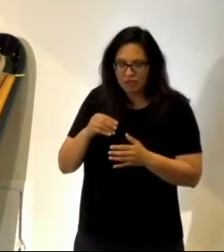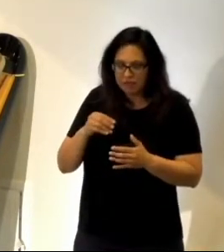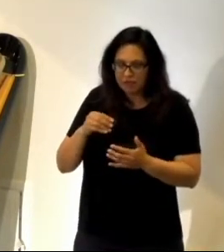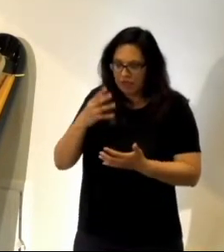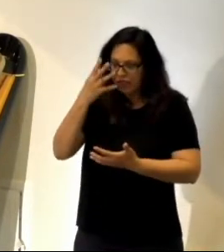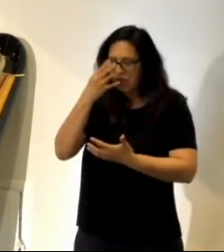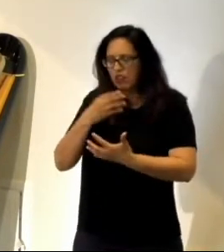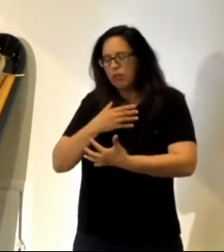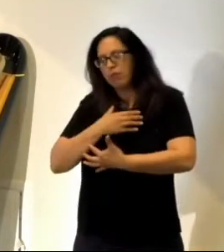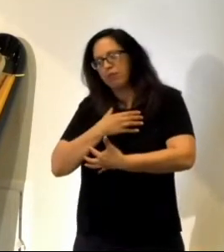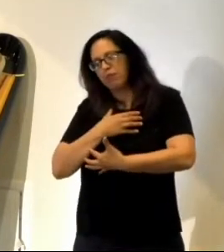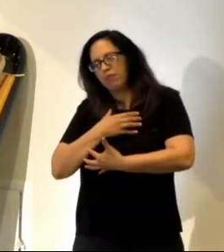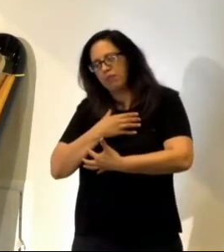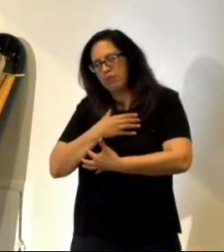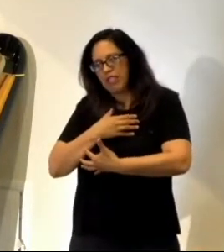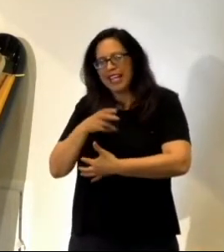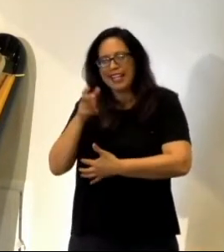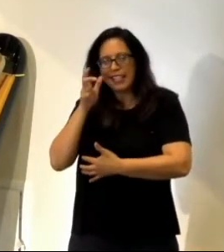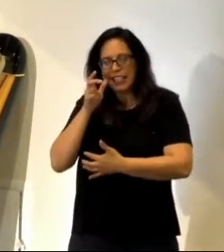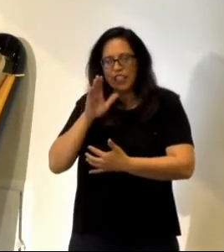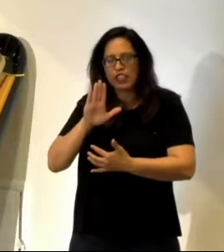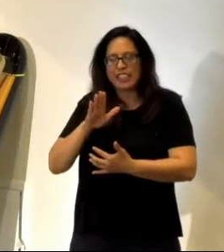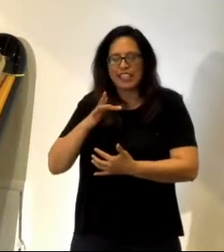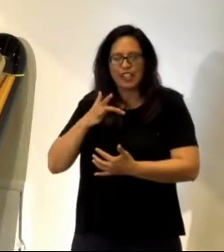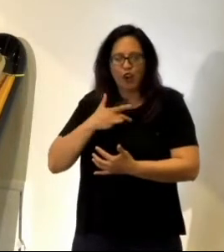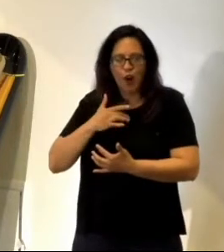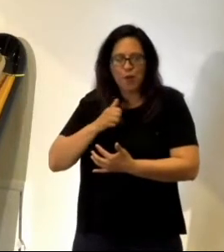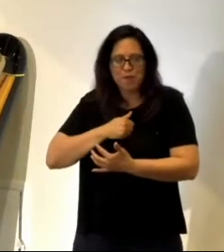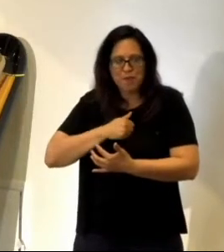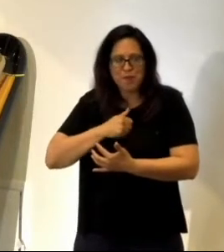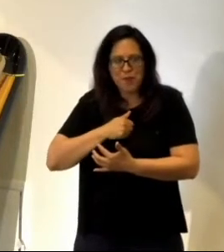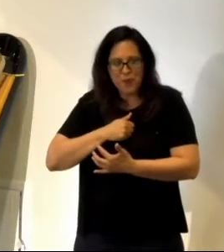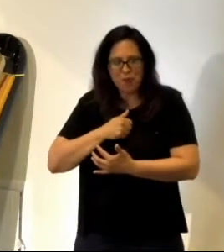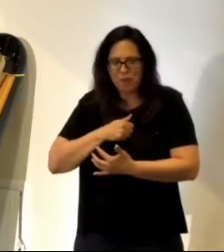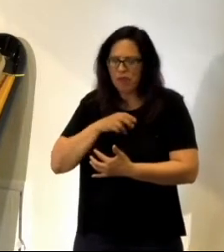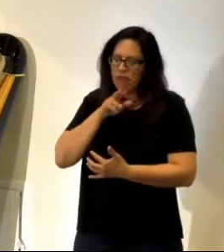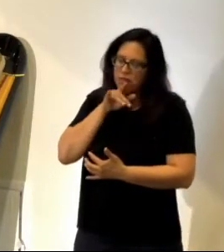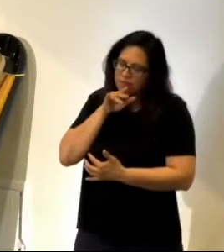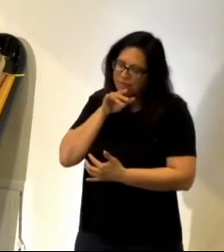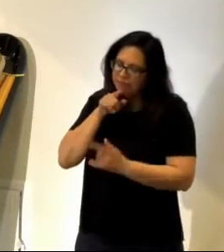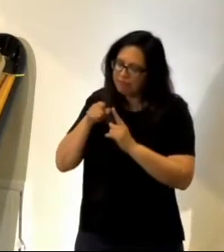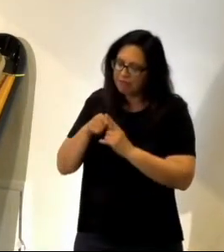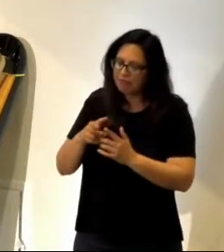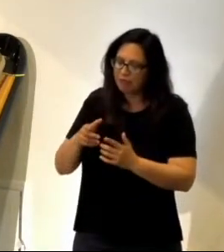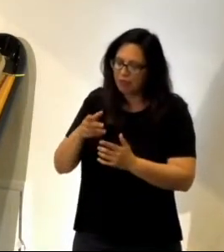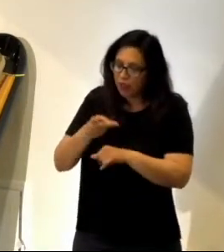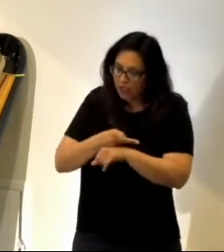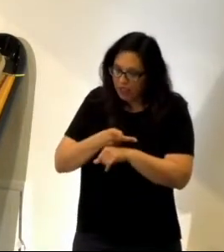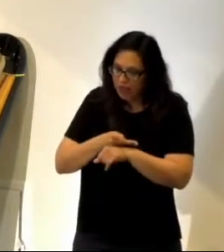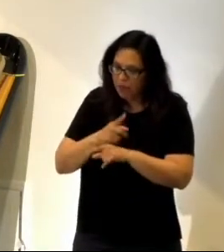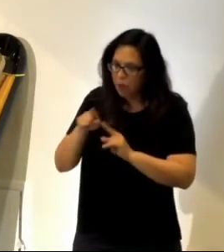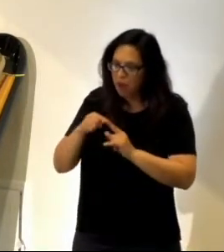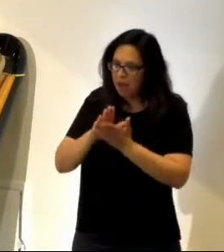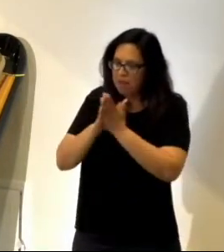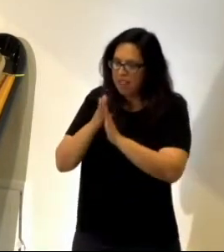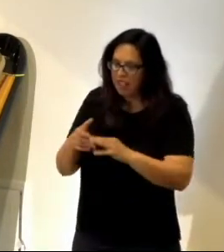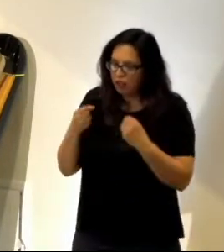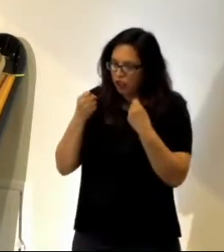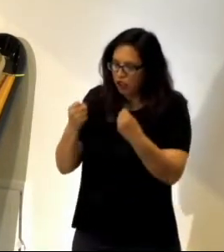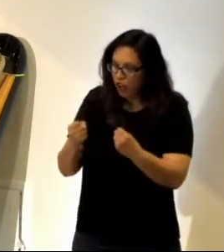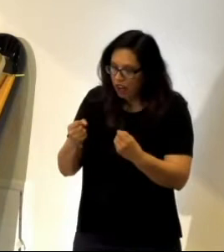on his chest. It hears his heartbeat, and he speaks to this lamb. And as this lamb gets stronger, he then